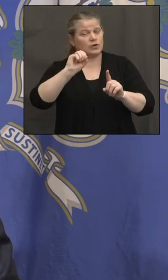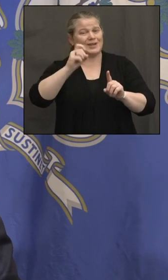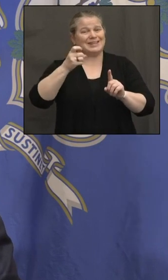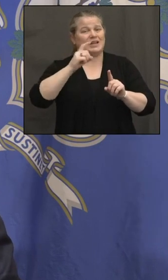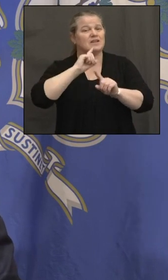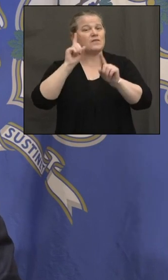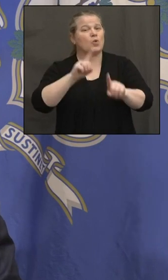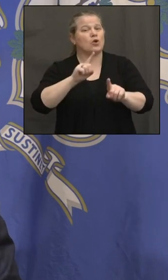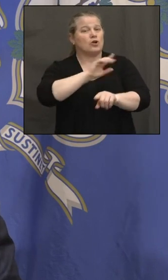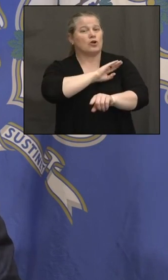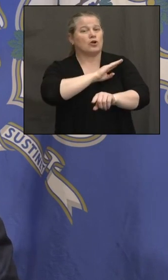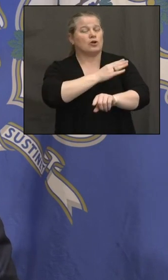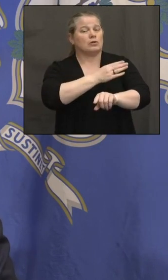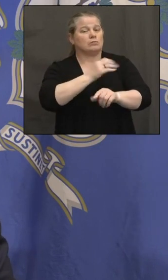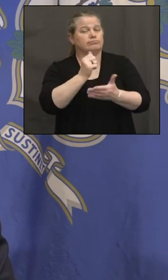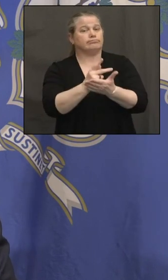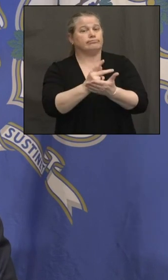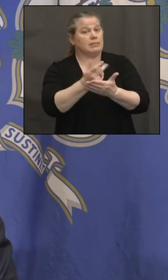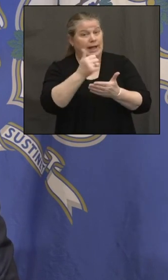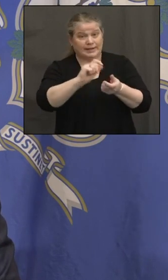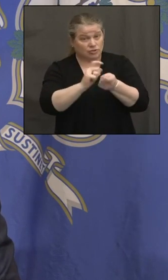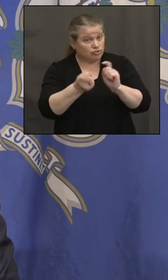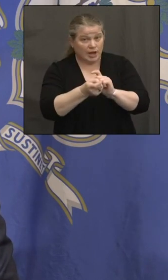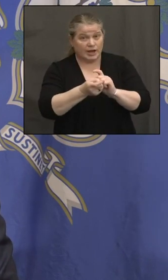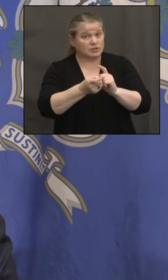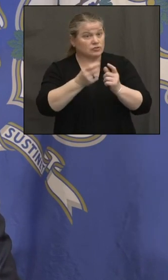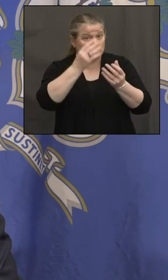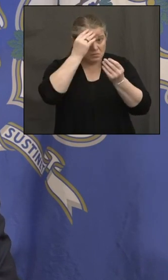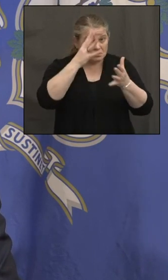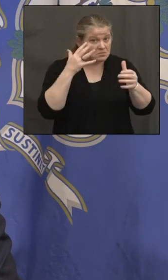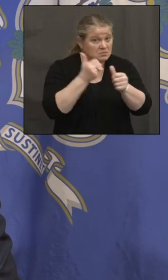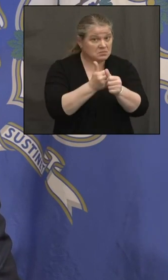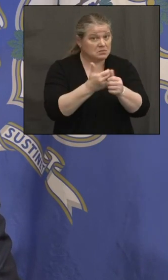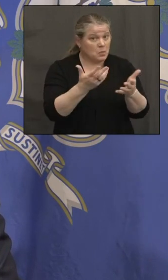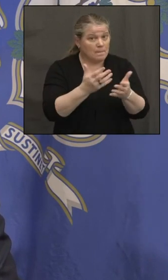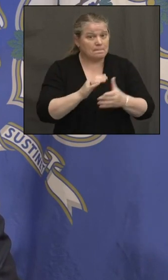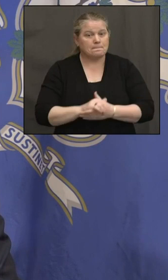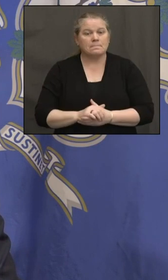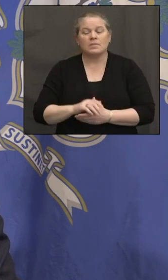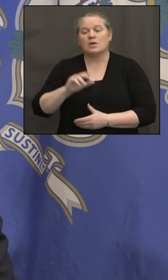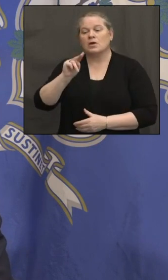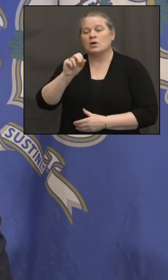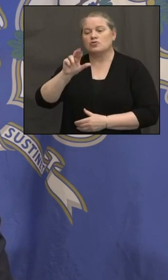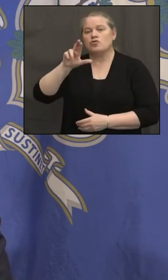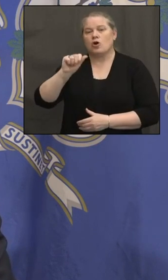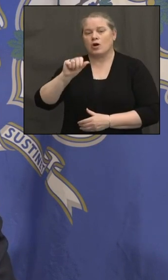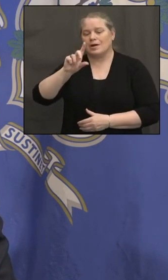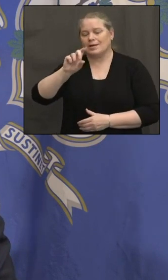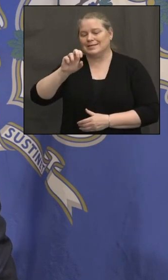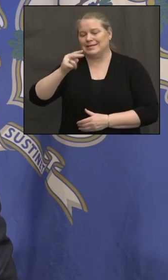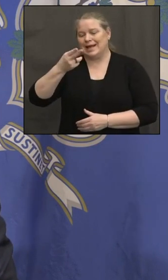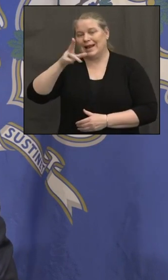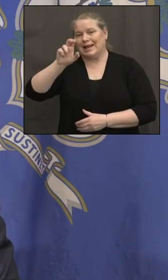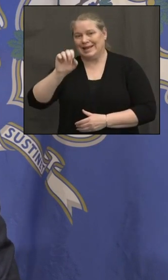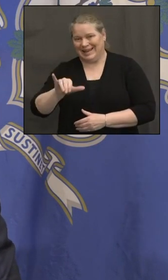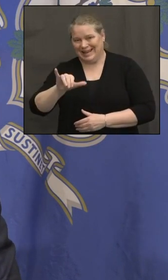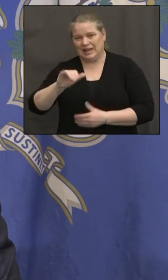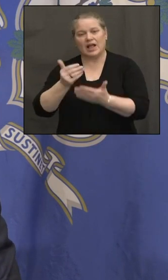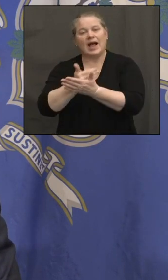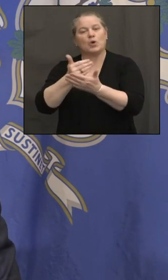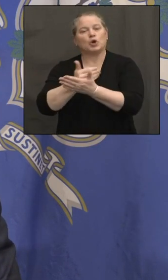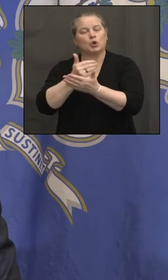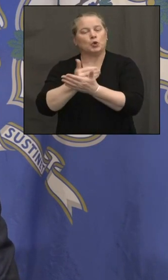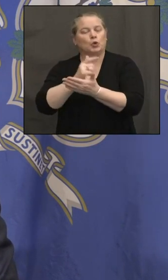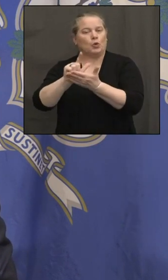Uh, yeah, I've, I've been told by, um, nor Danahy, our new general counsel that, um, if we're going to continue to receive that FEMA